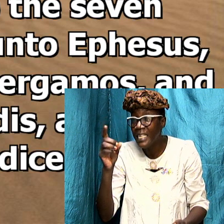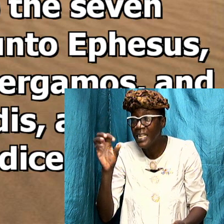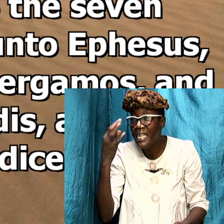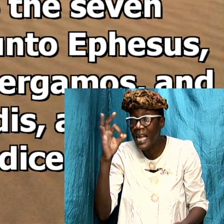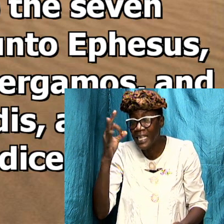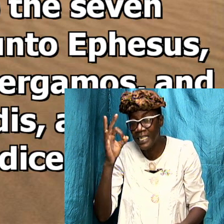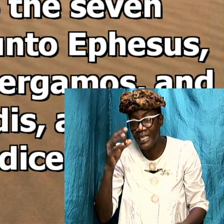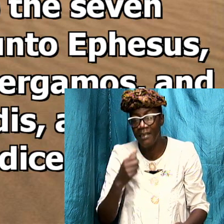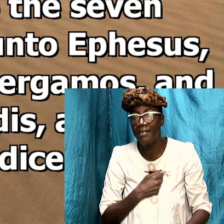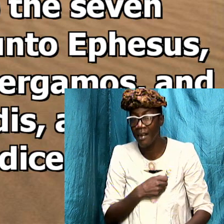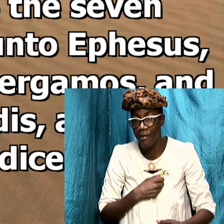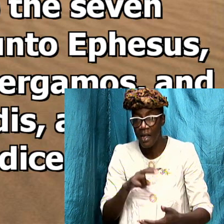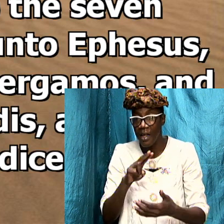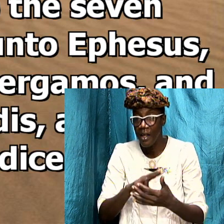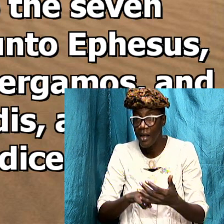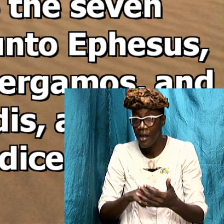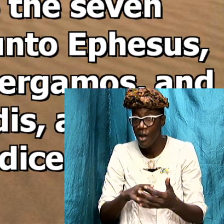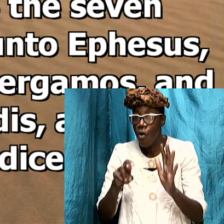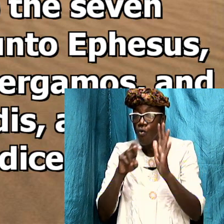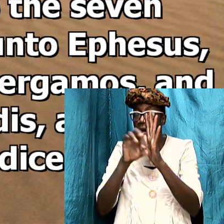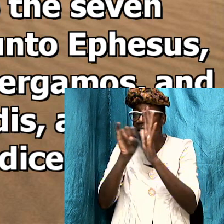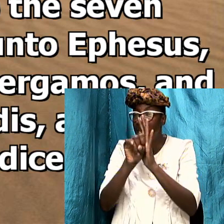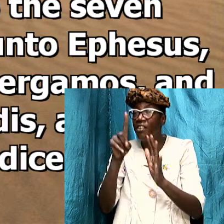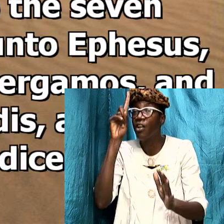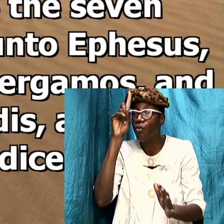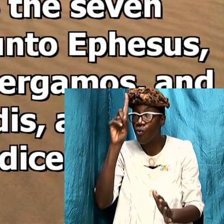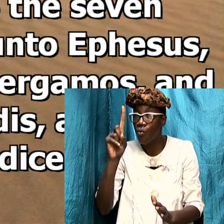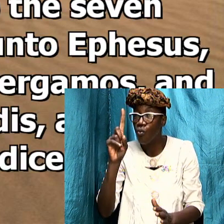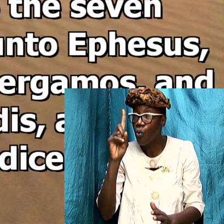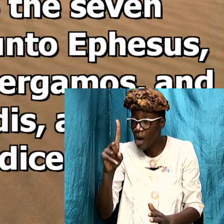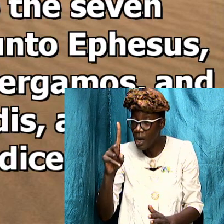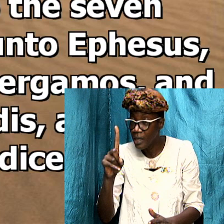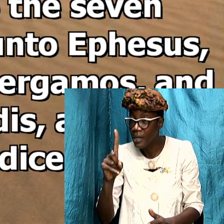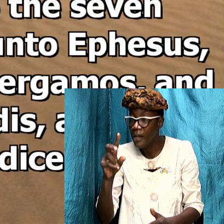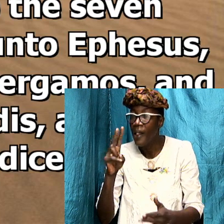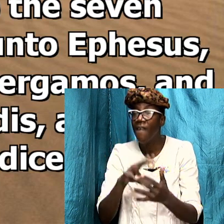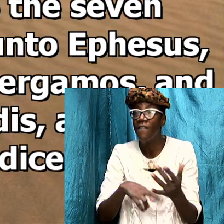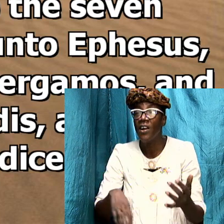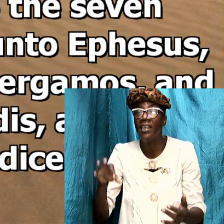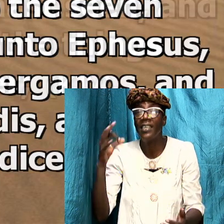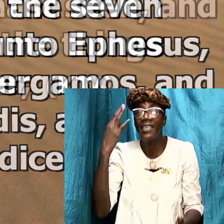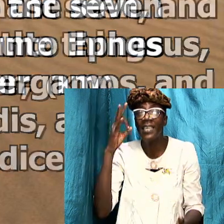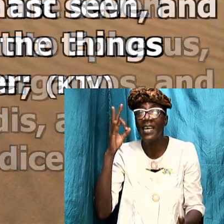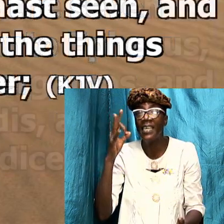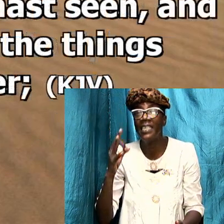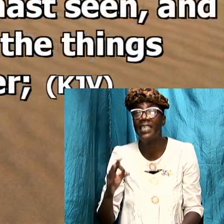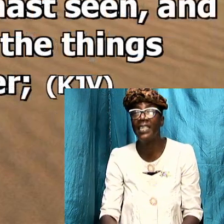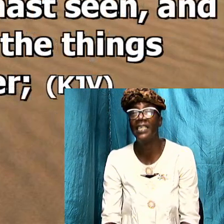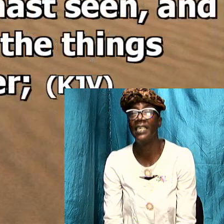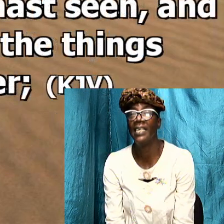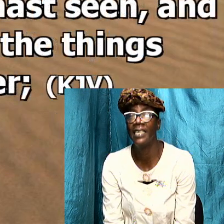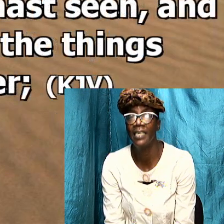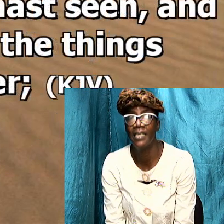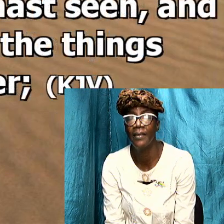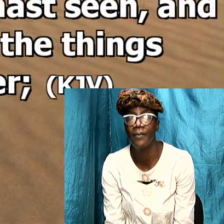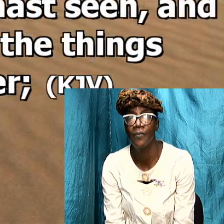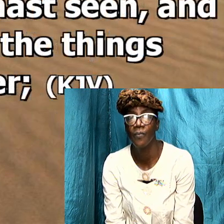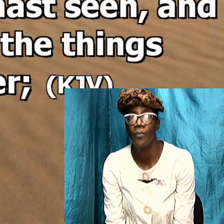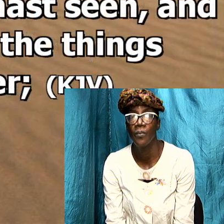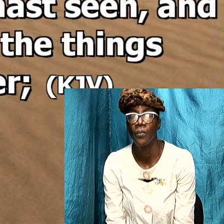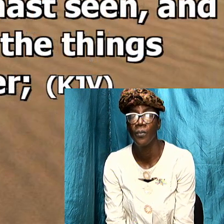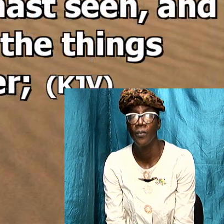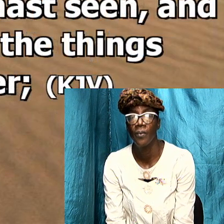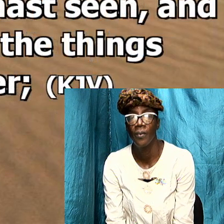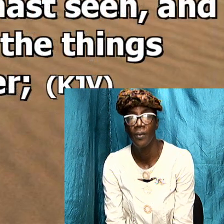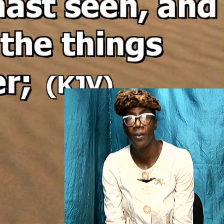see in each instance we are seeing Jesus indicating to him to write so